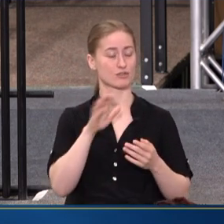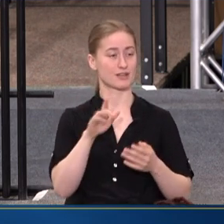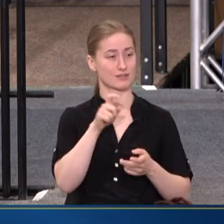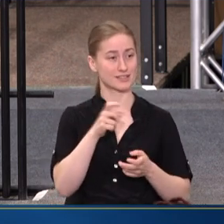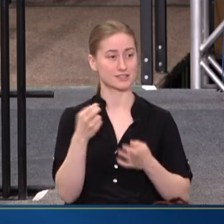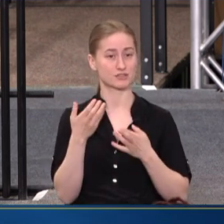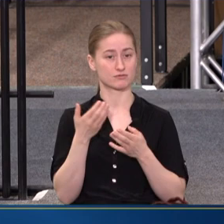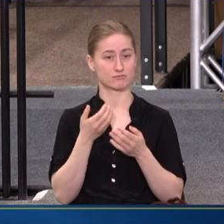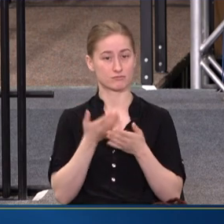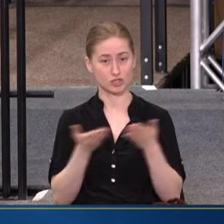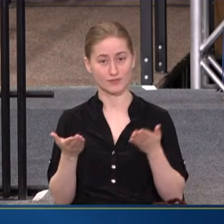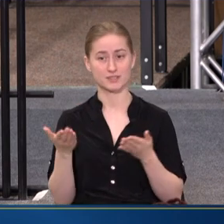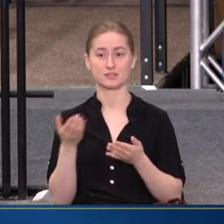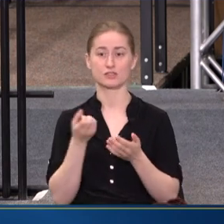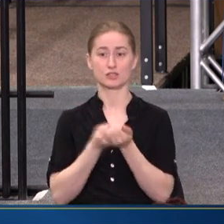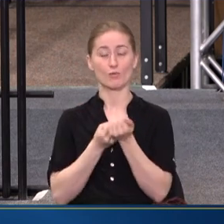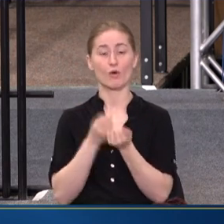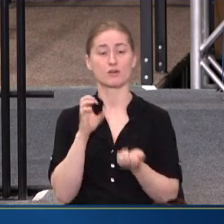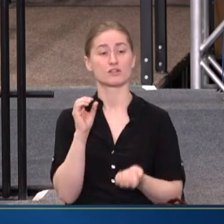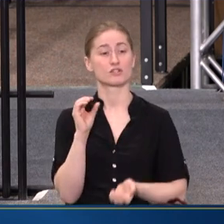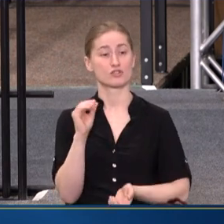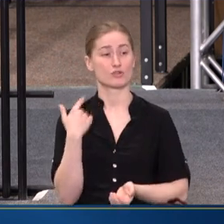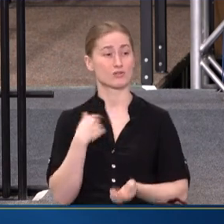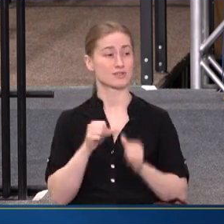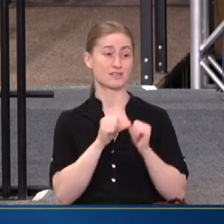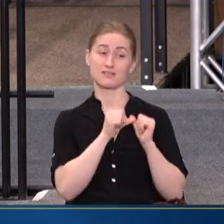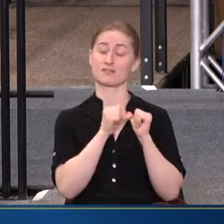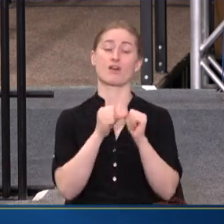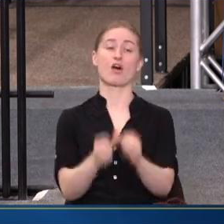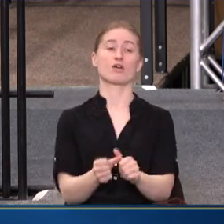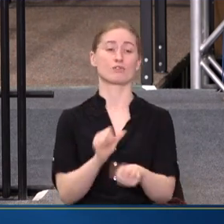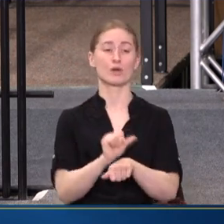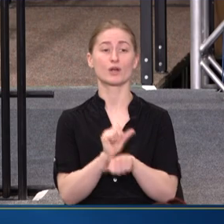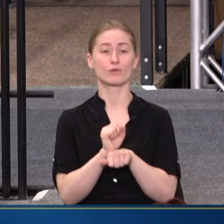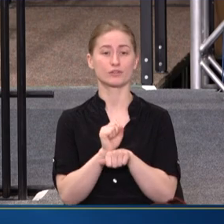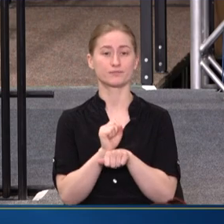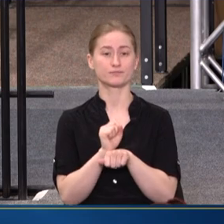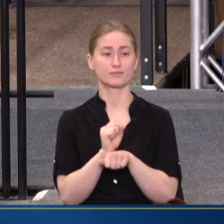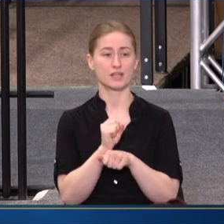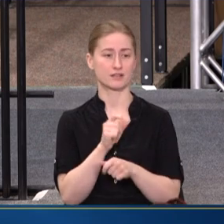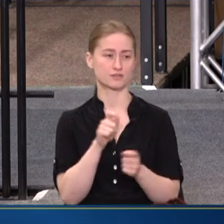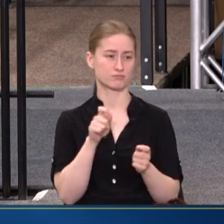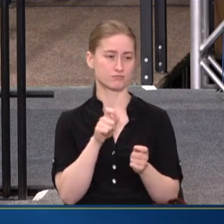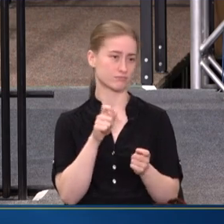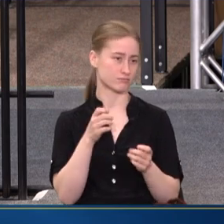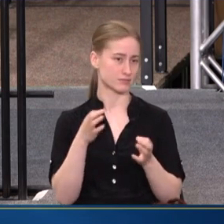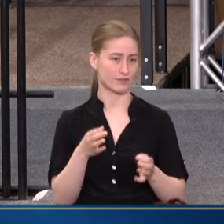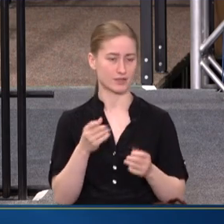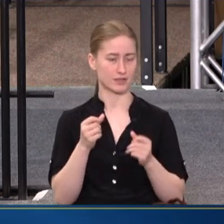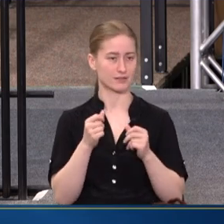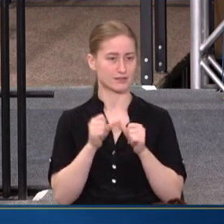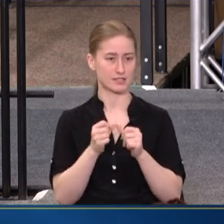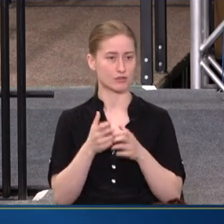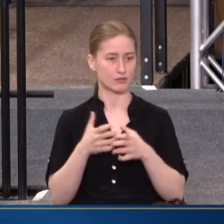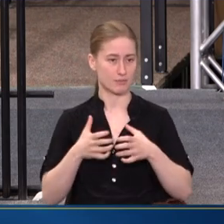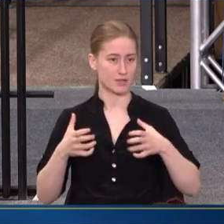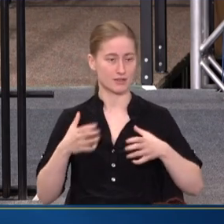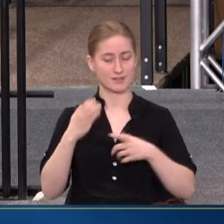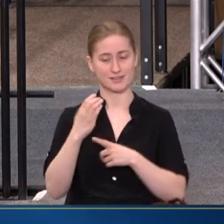SUPPORTS. SO IT'S AN ONGOING. IT'S ONGOING WORK. AND, YOU KNOW, CERTAINLY CONTINUING TO BUILD OUT THINGS LIKE